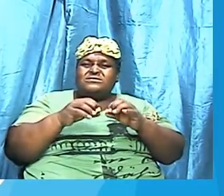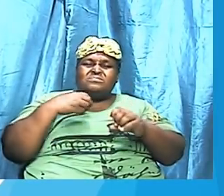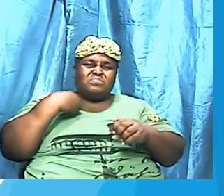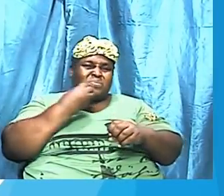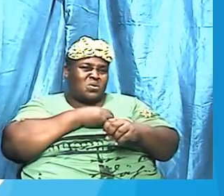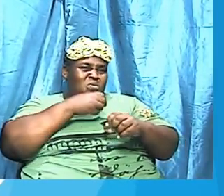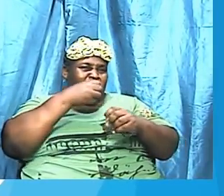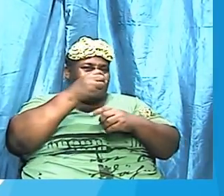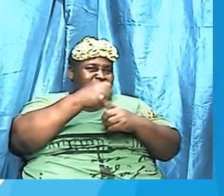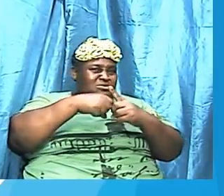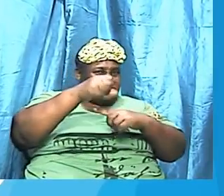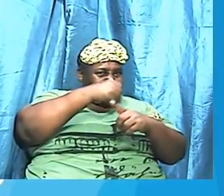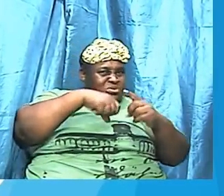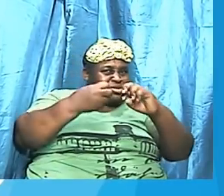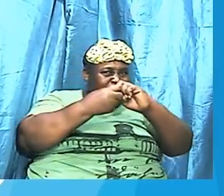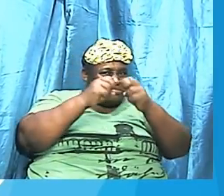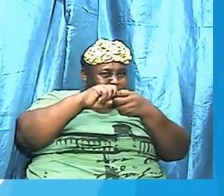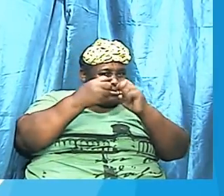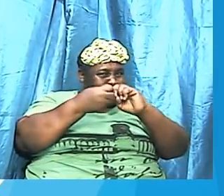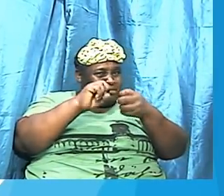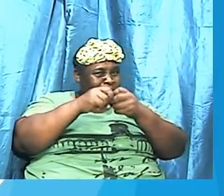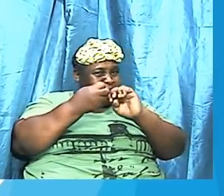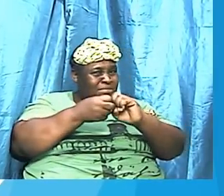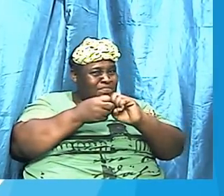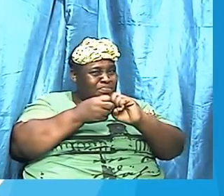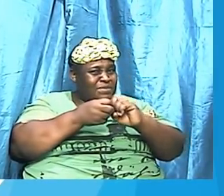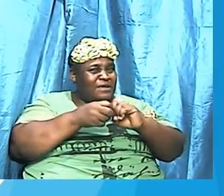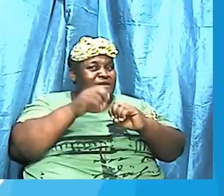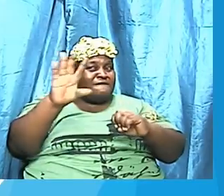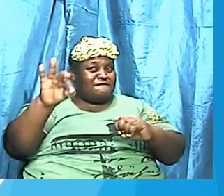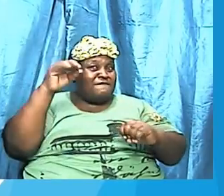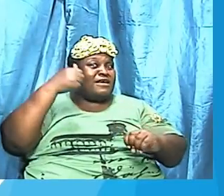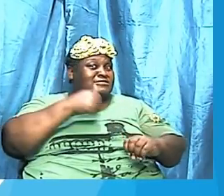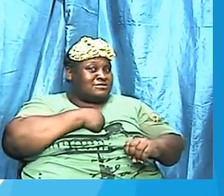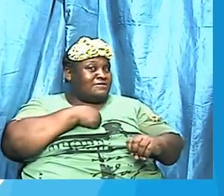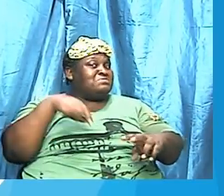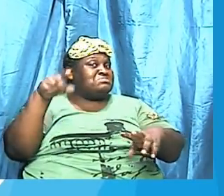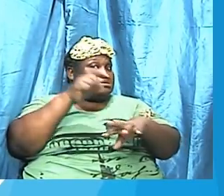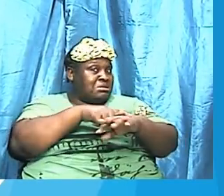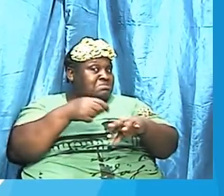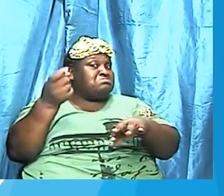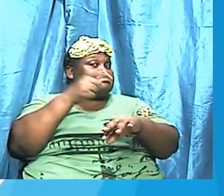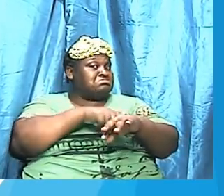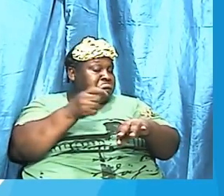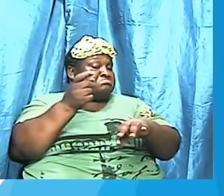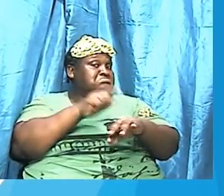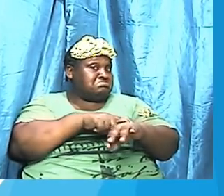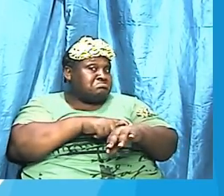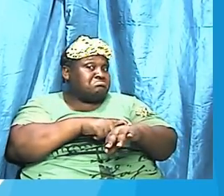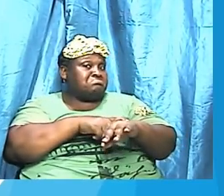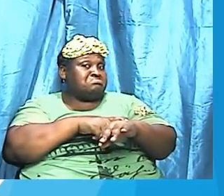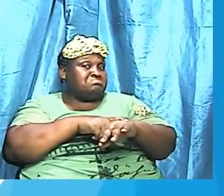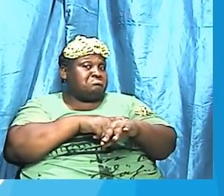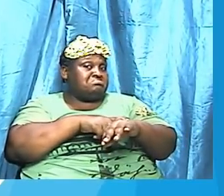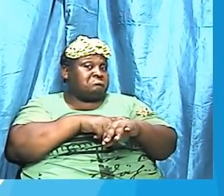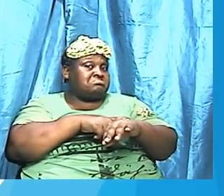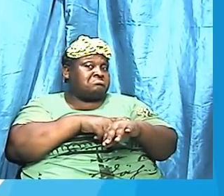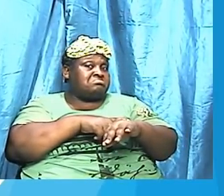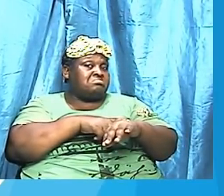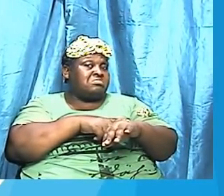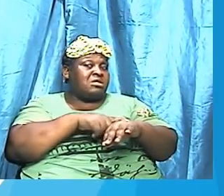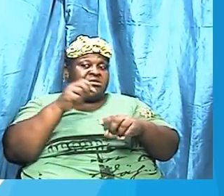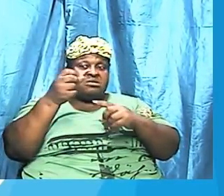ourselves in from time to time. And these, and remember, you know, I said this, the